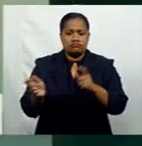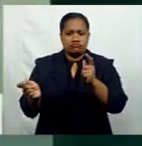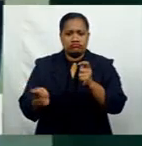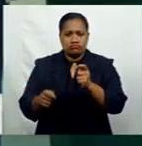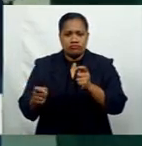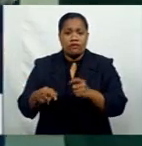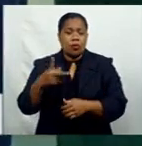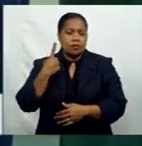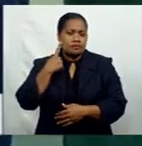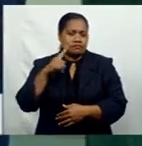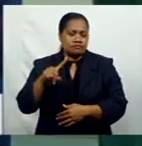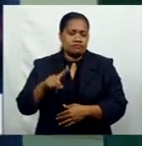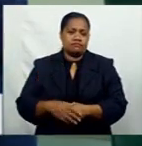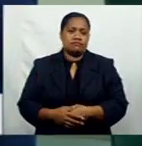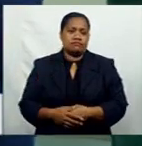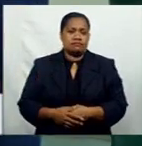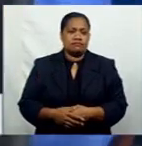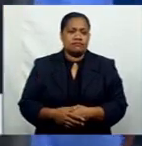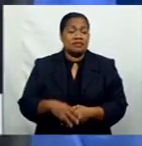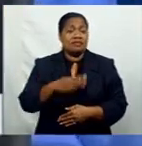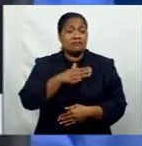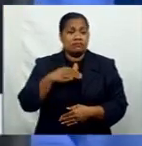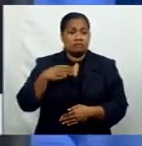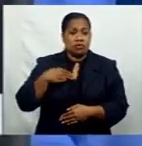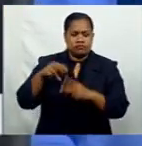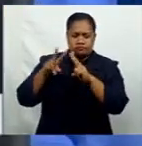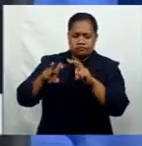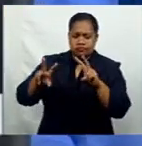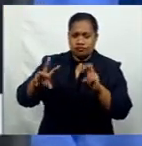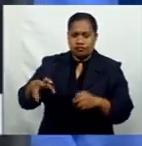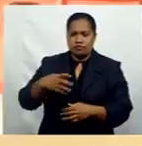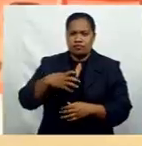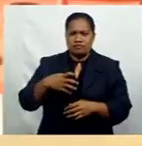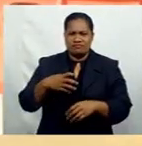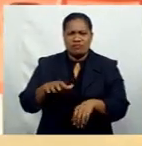and ministry investigates longer infections.